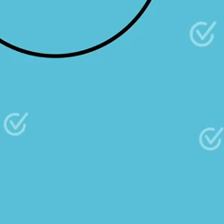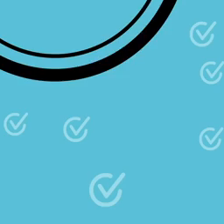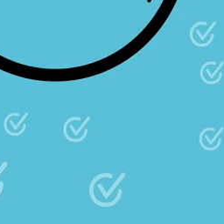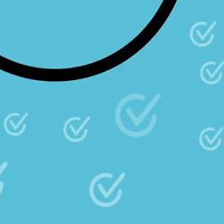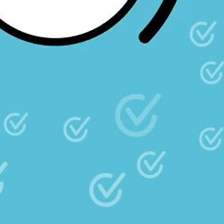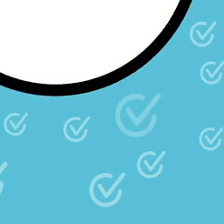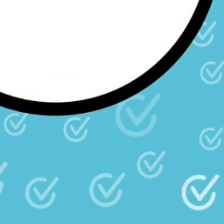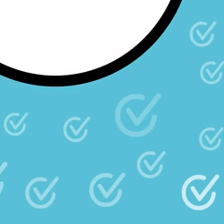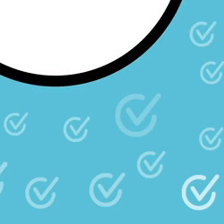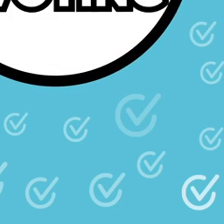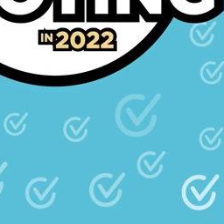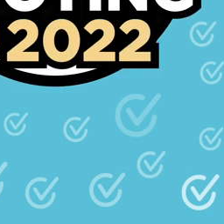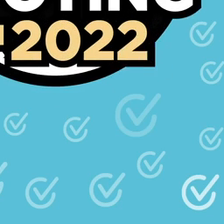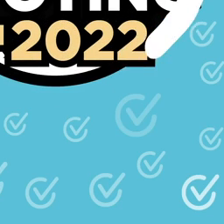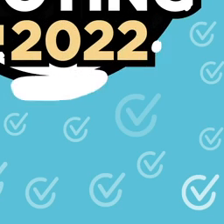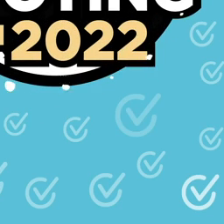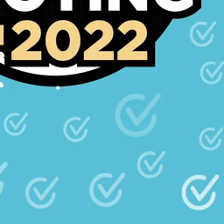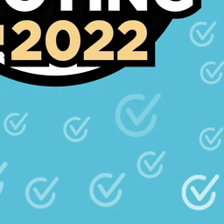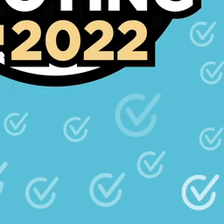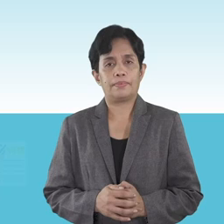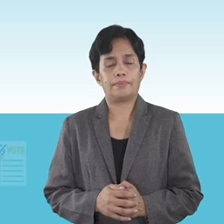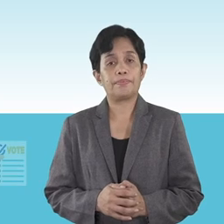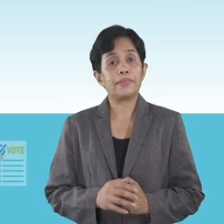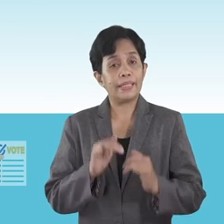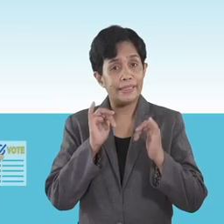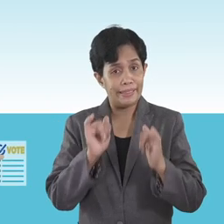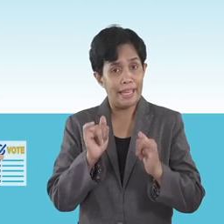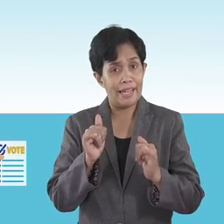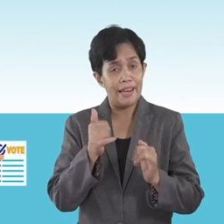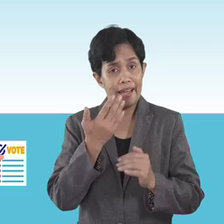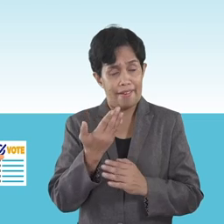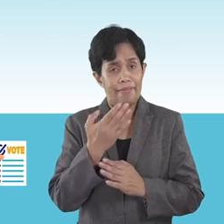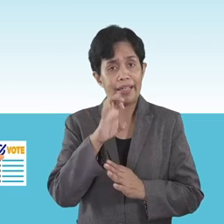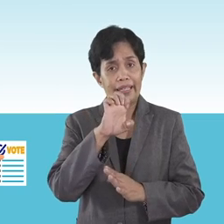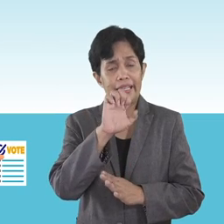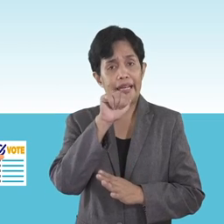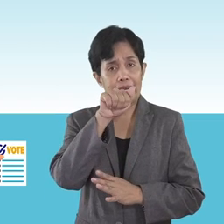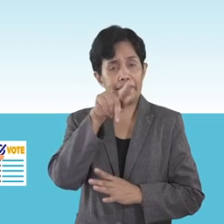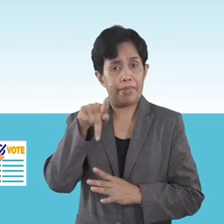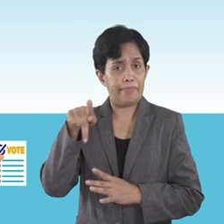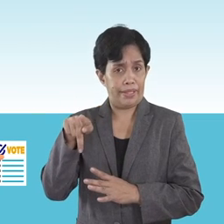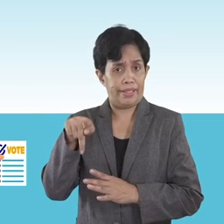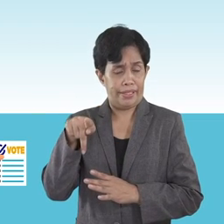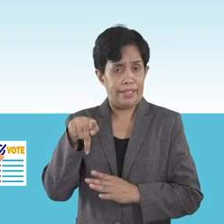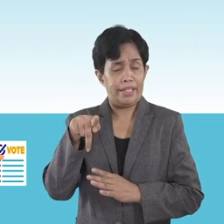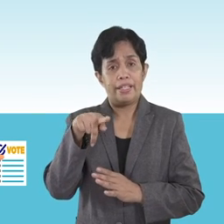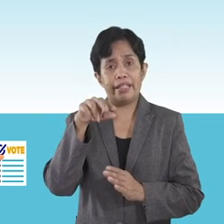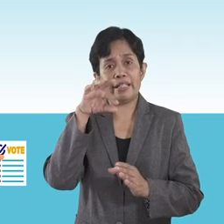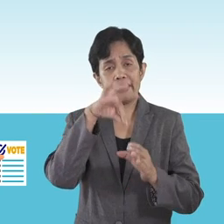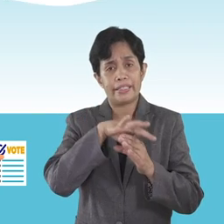Your Guide to Voting in 2022 Will there still be an Emergency Accessible Polling Place or